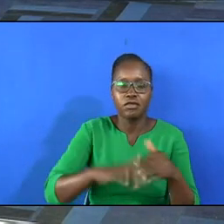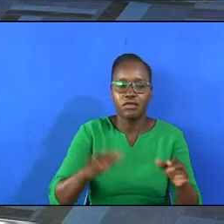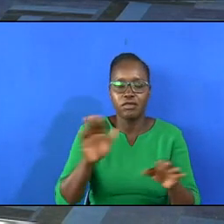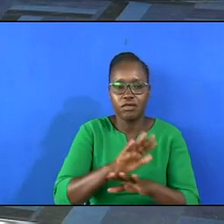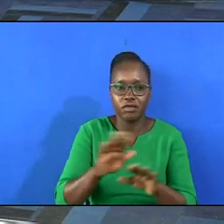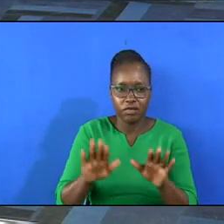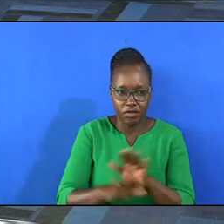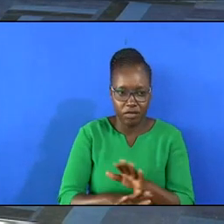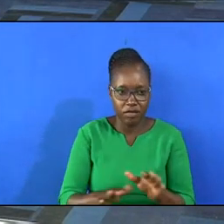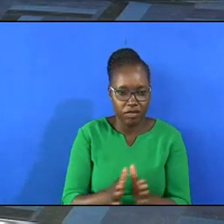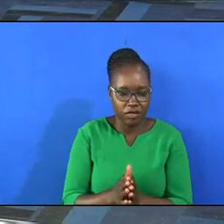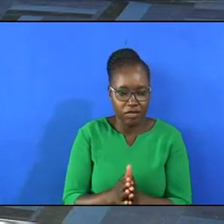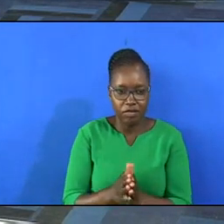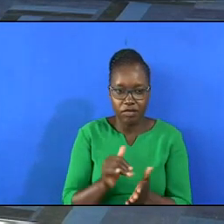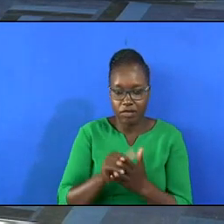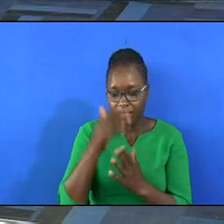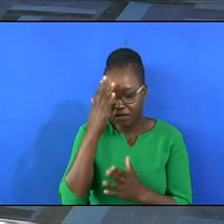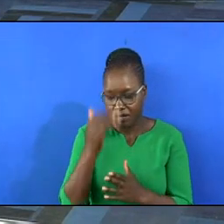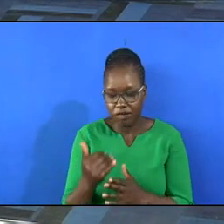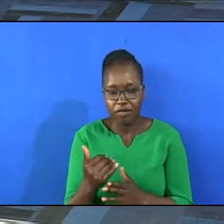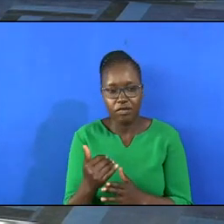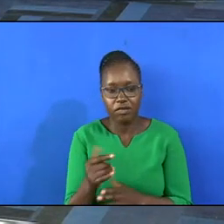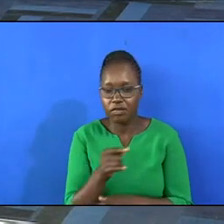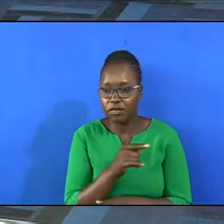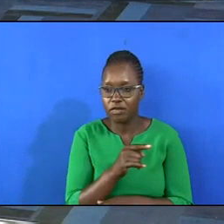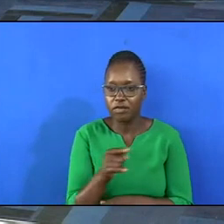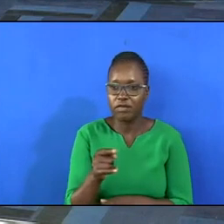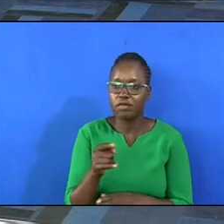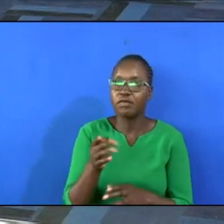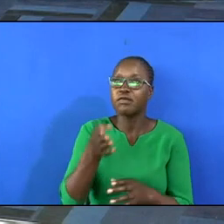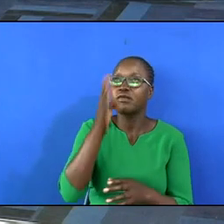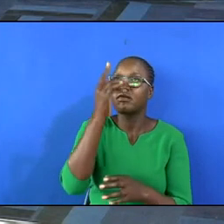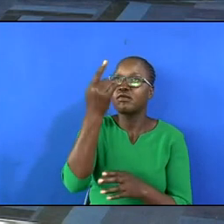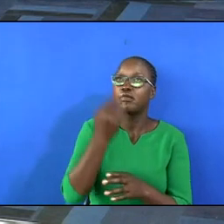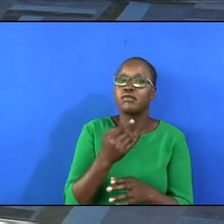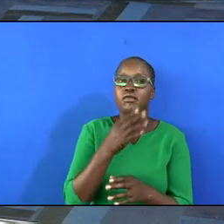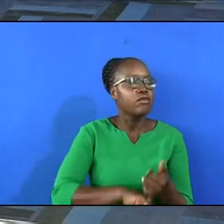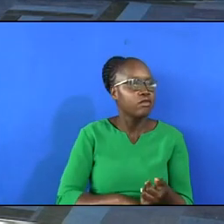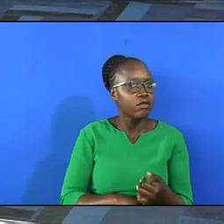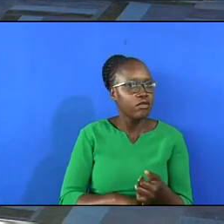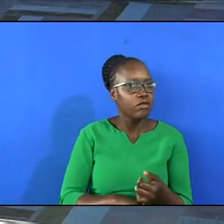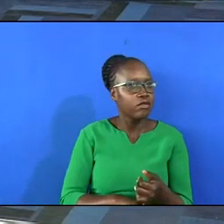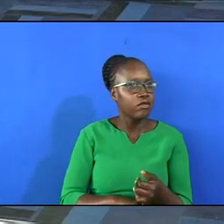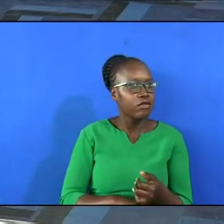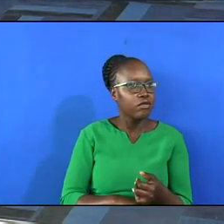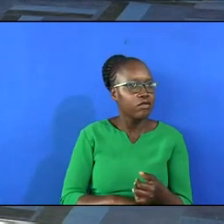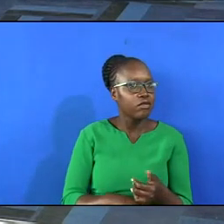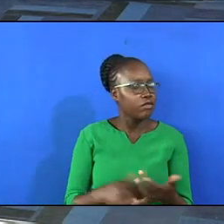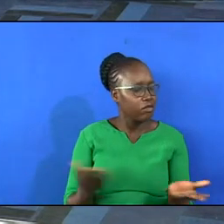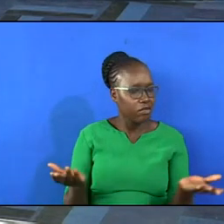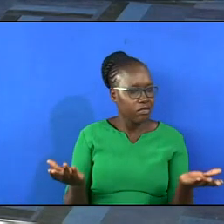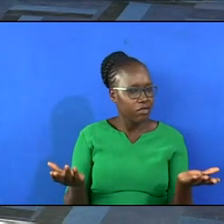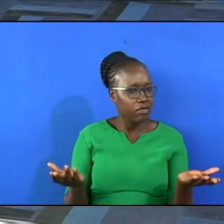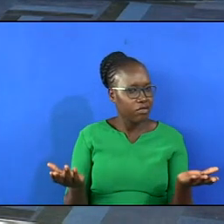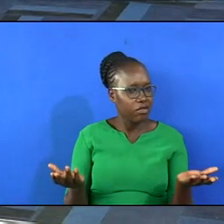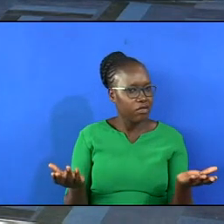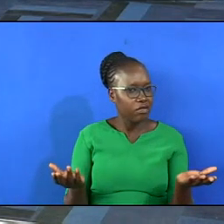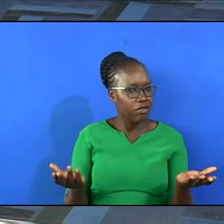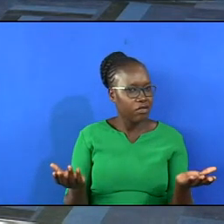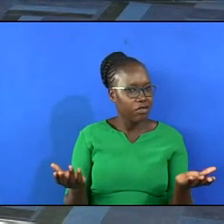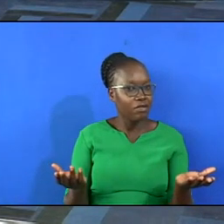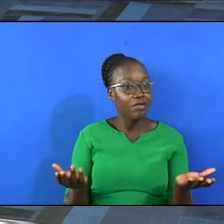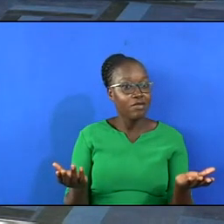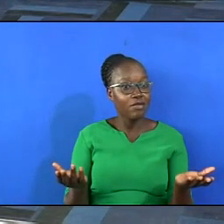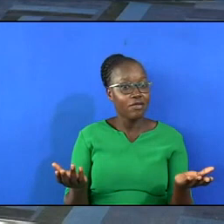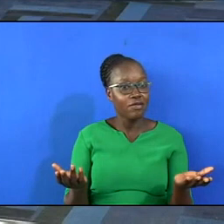anything else and that's why when God comes to speak to the husband no I should have